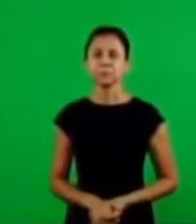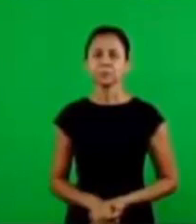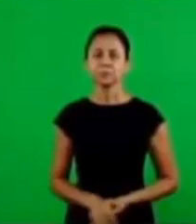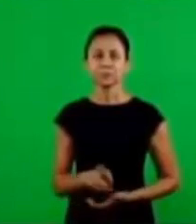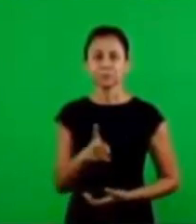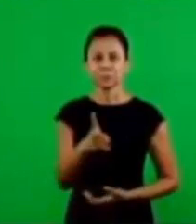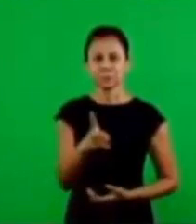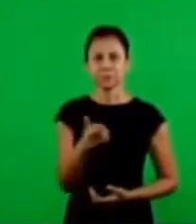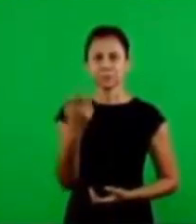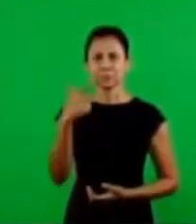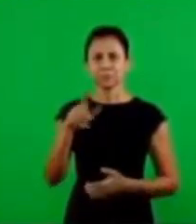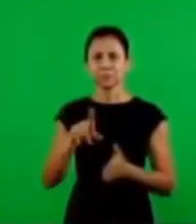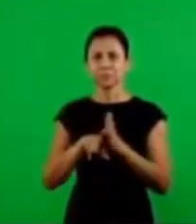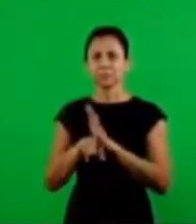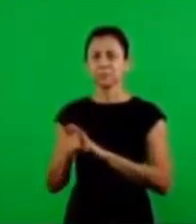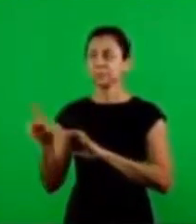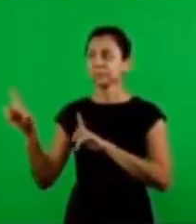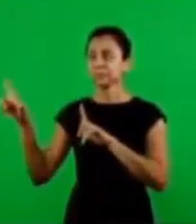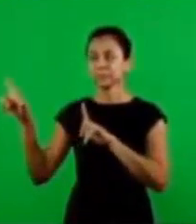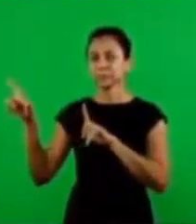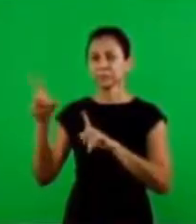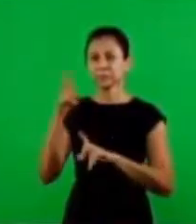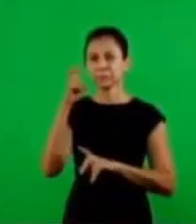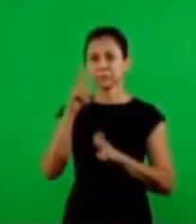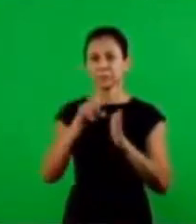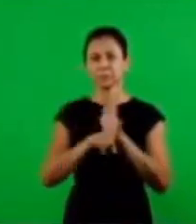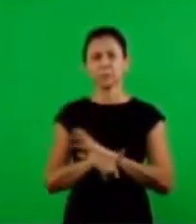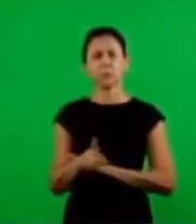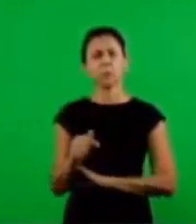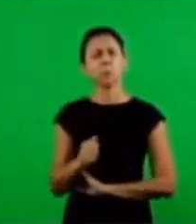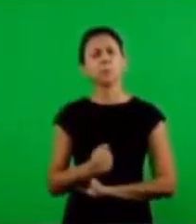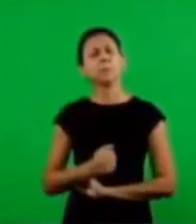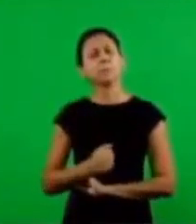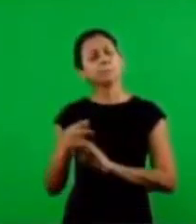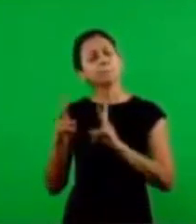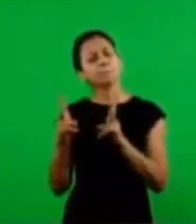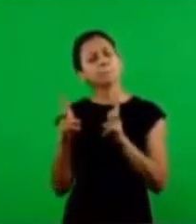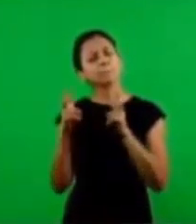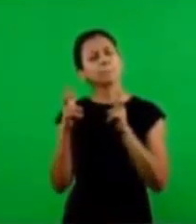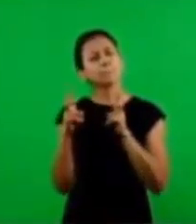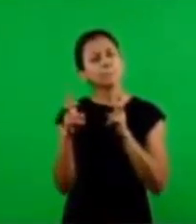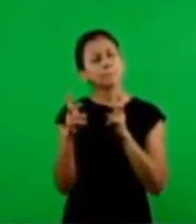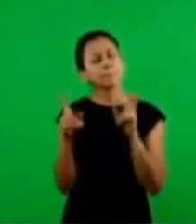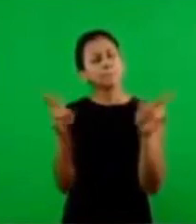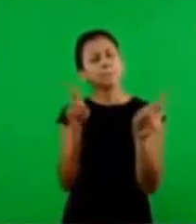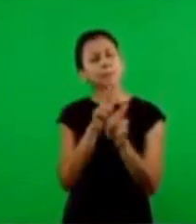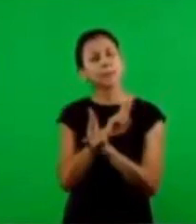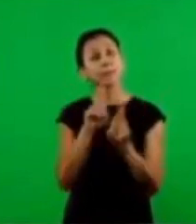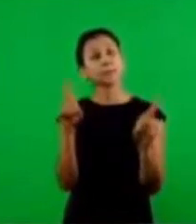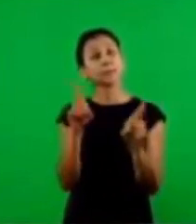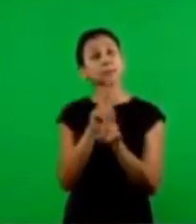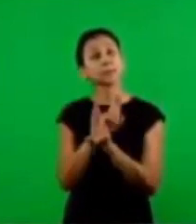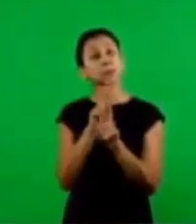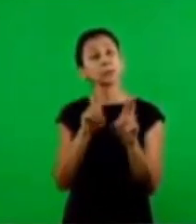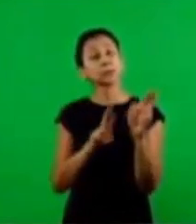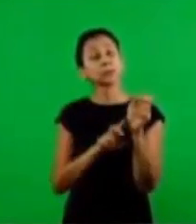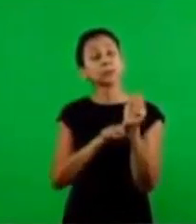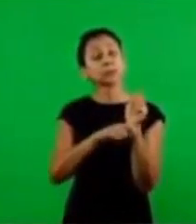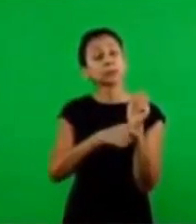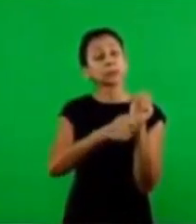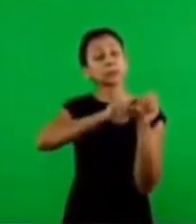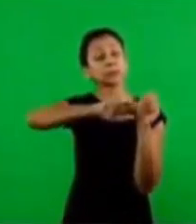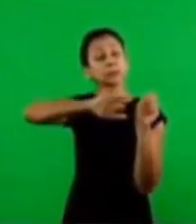now let's go for the next question the fifth question identify and relate